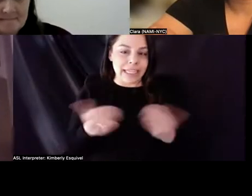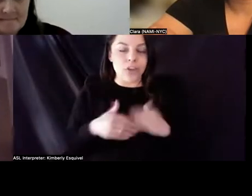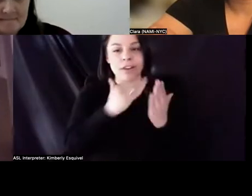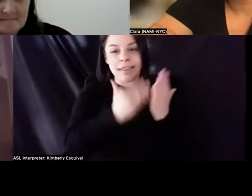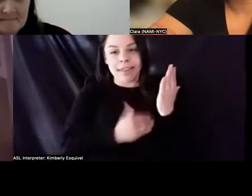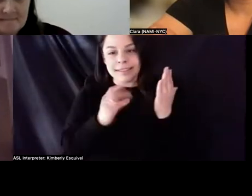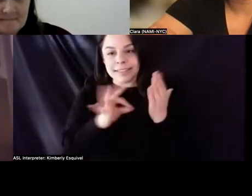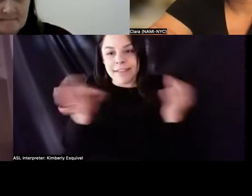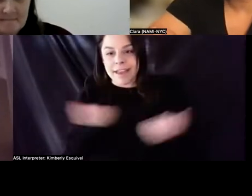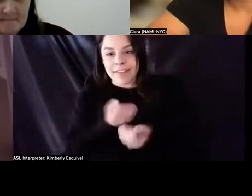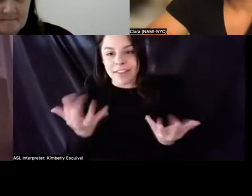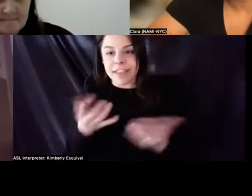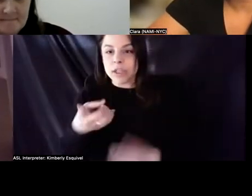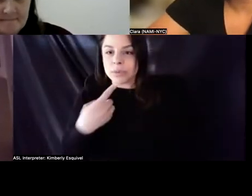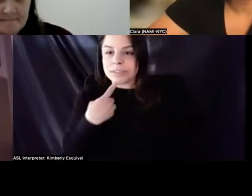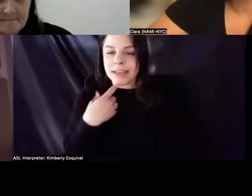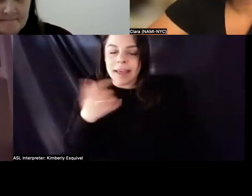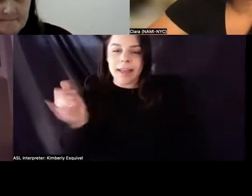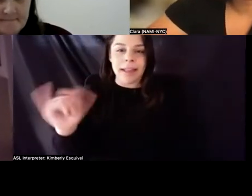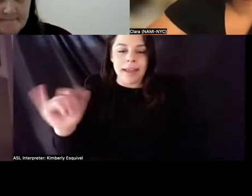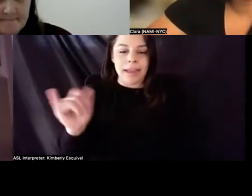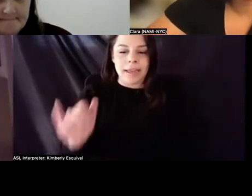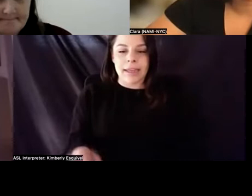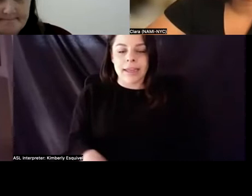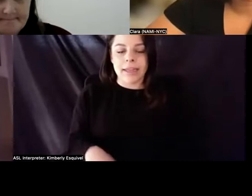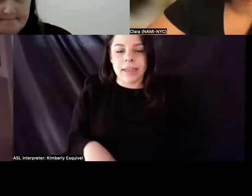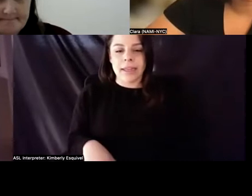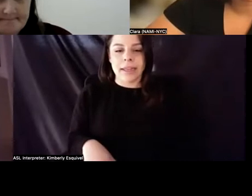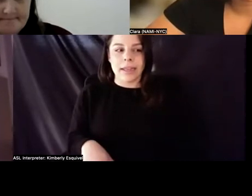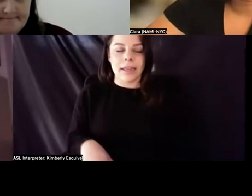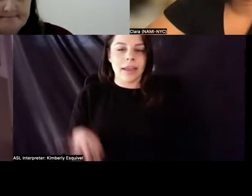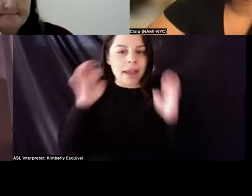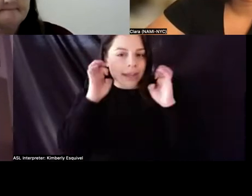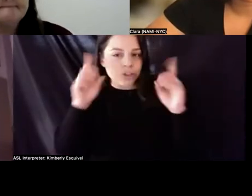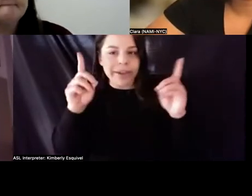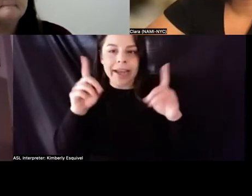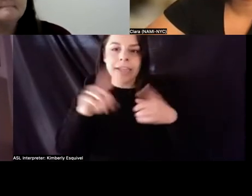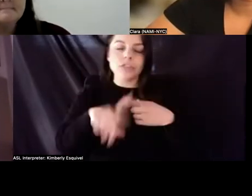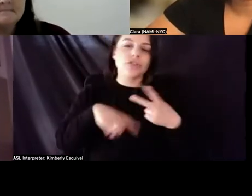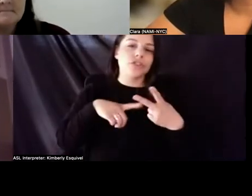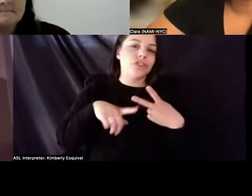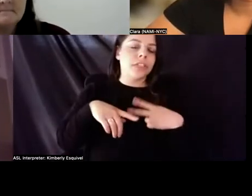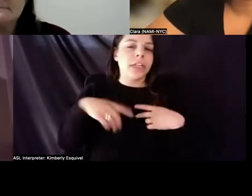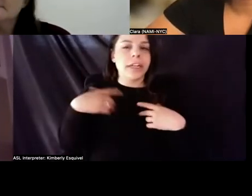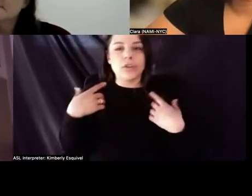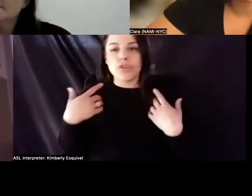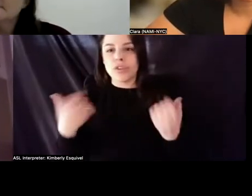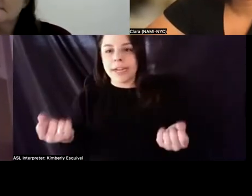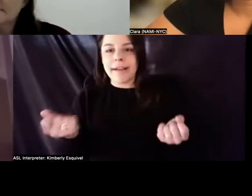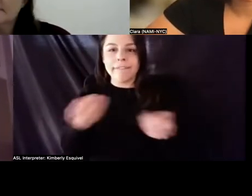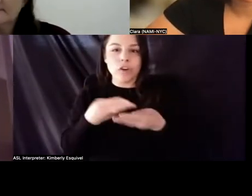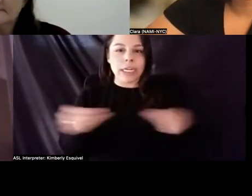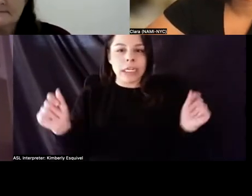everything that was said, you know, uh, uh, vocational education, require, uh, recovery, medication,